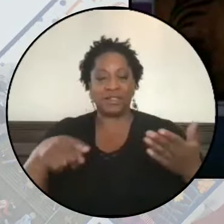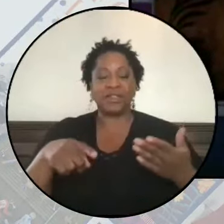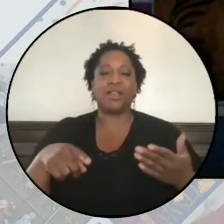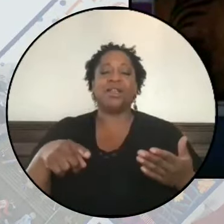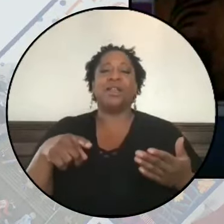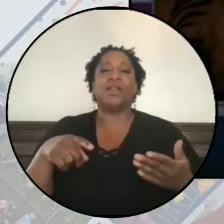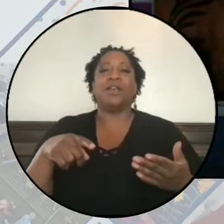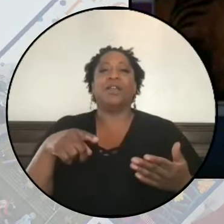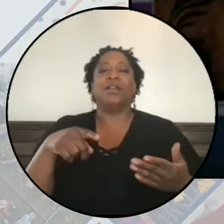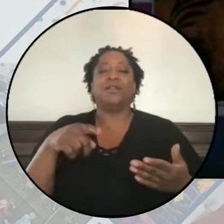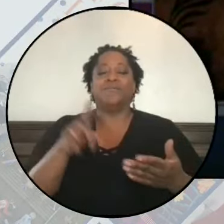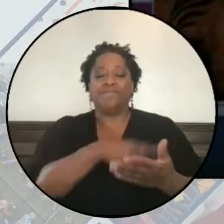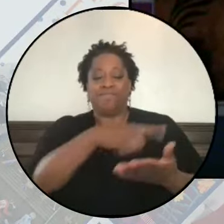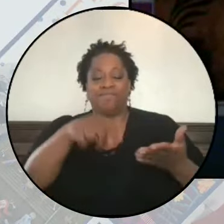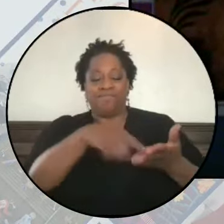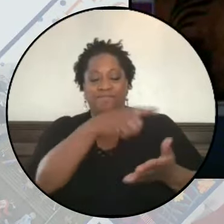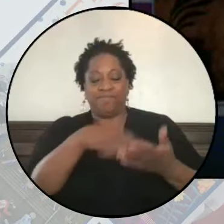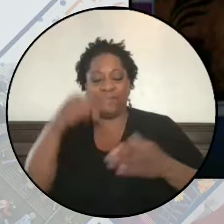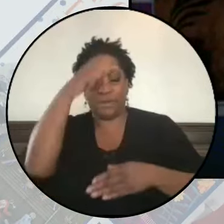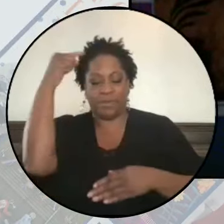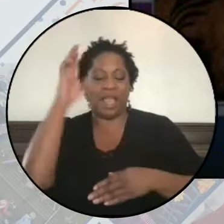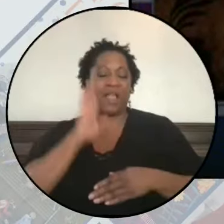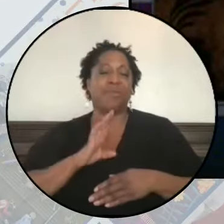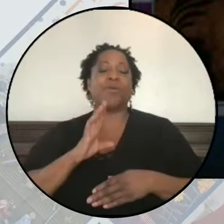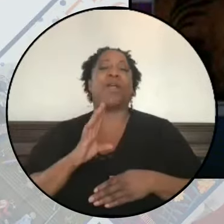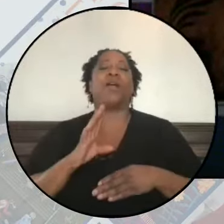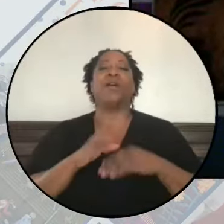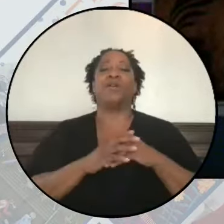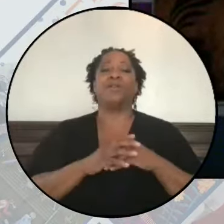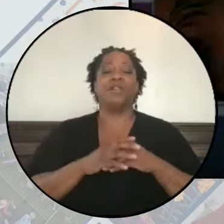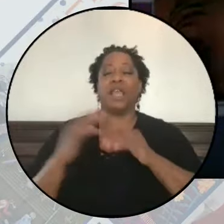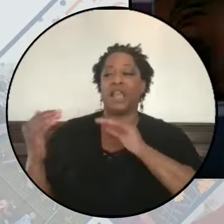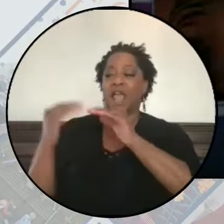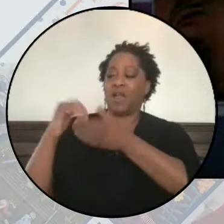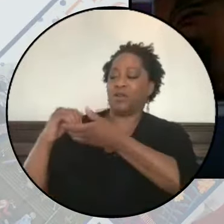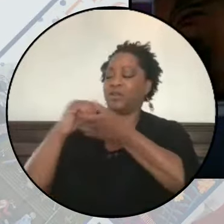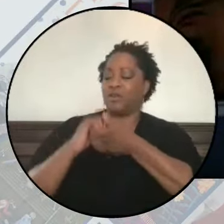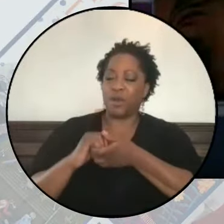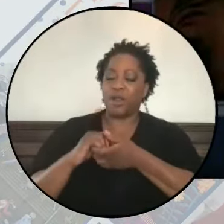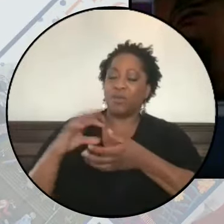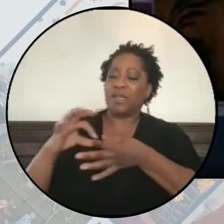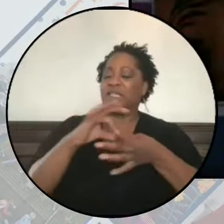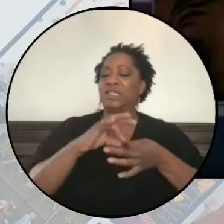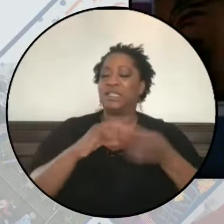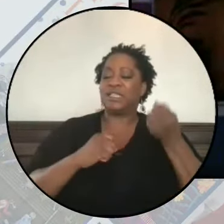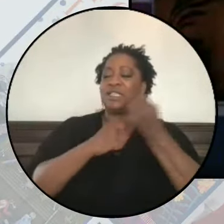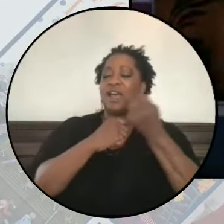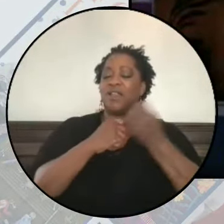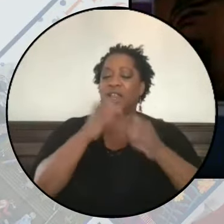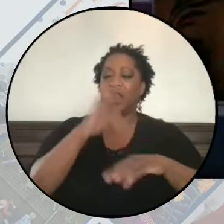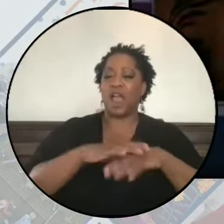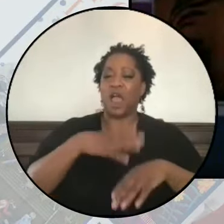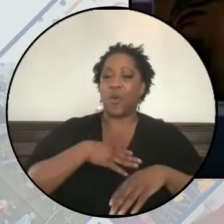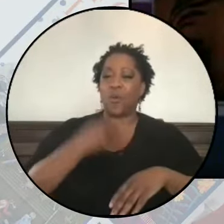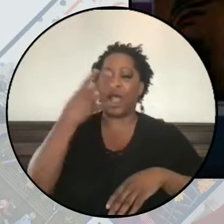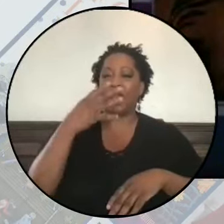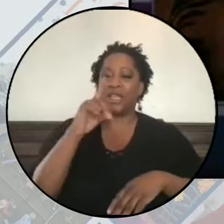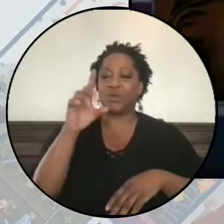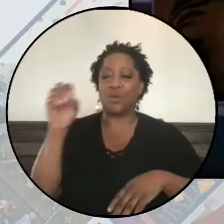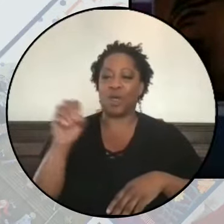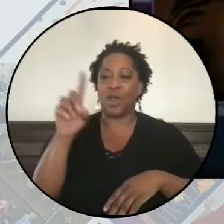comrades. I mean, it's sadly we have to even say this, it's solidarity and whiteness 101.